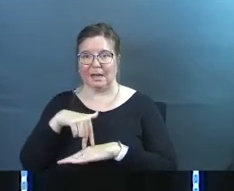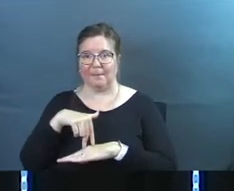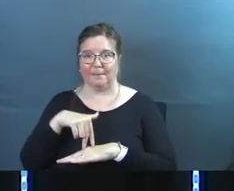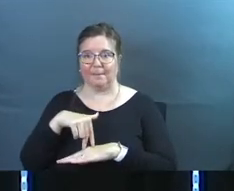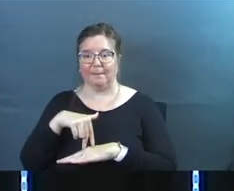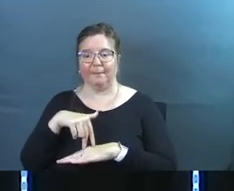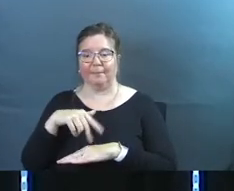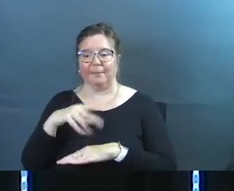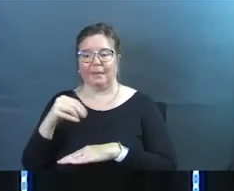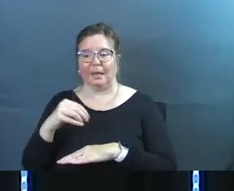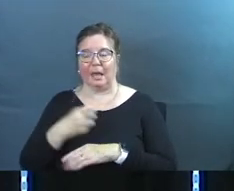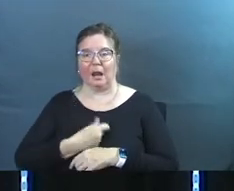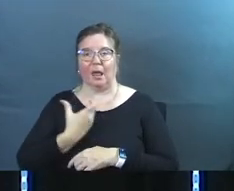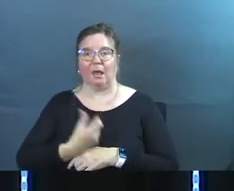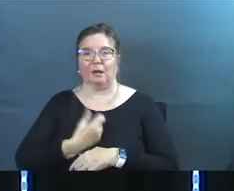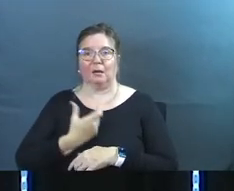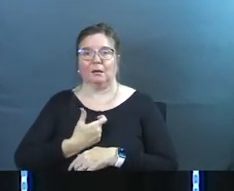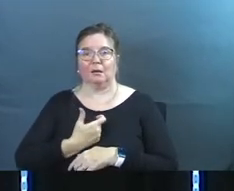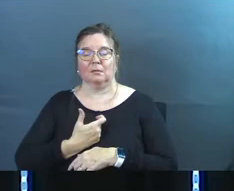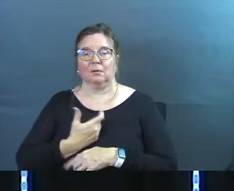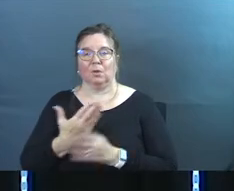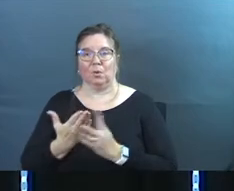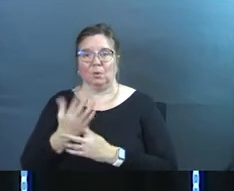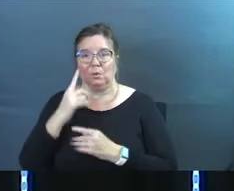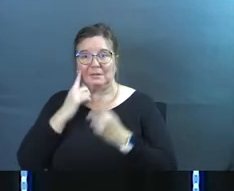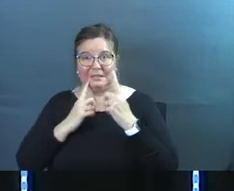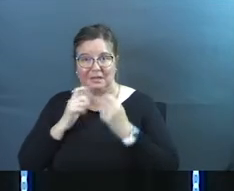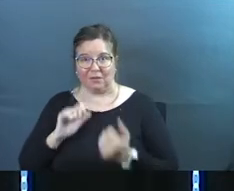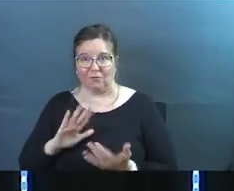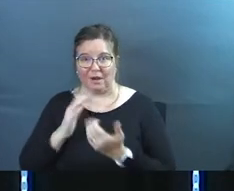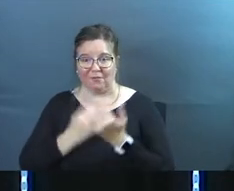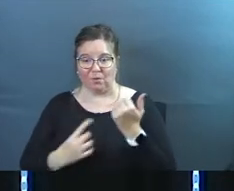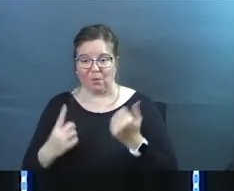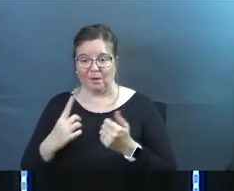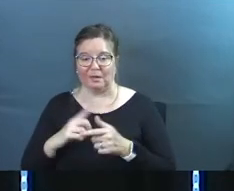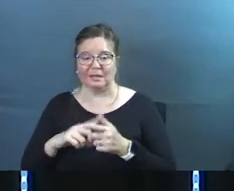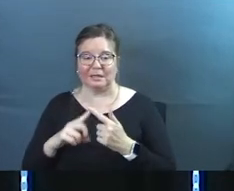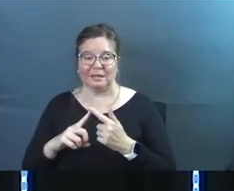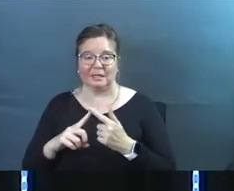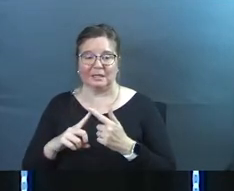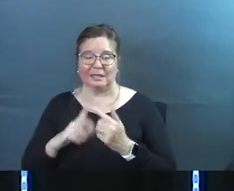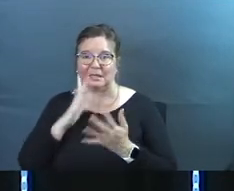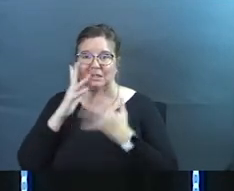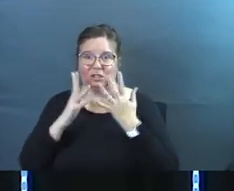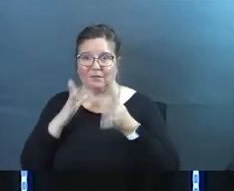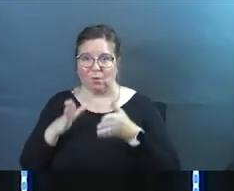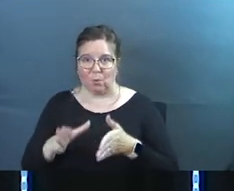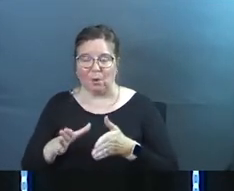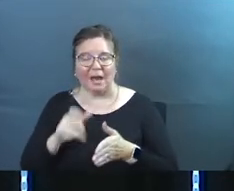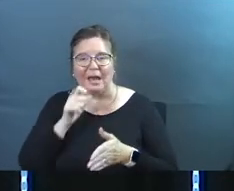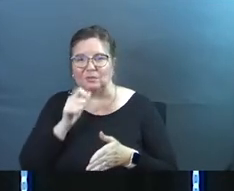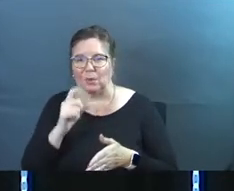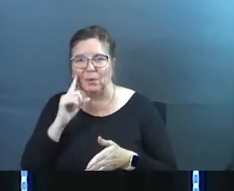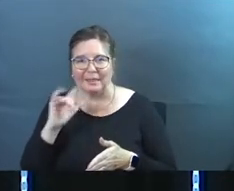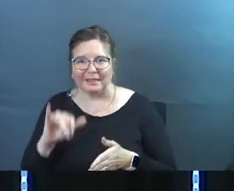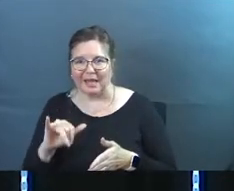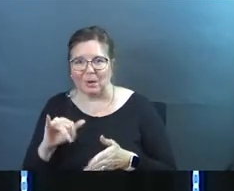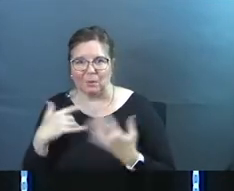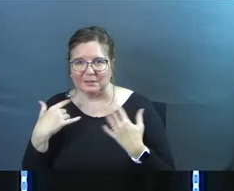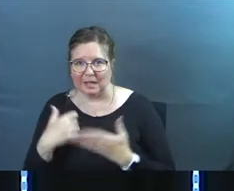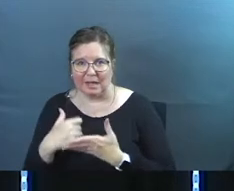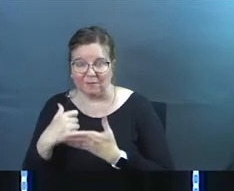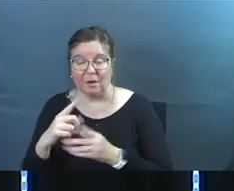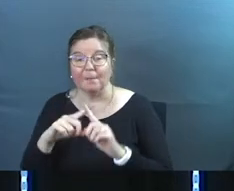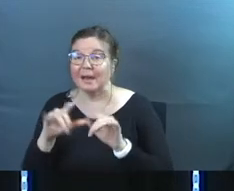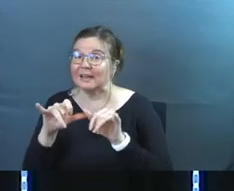up there and pour out his guts through tears in front of everybody in a totally shameful way I don't think that that was